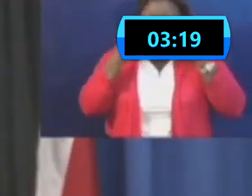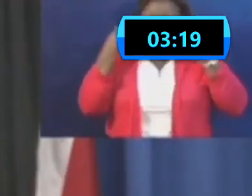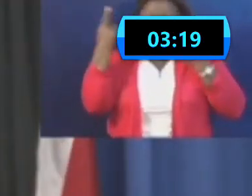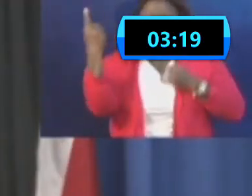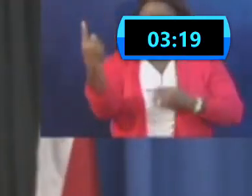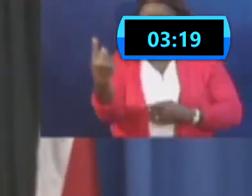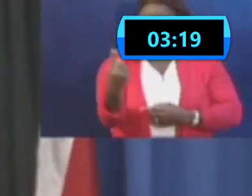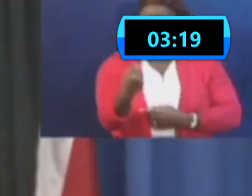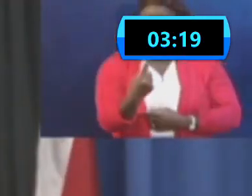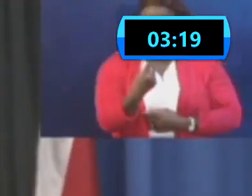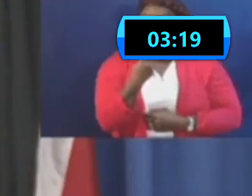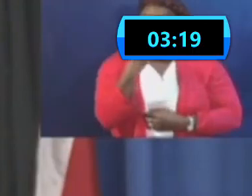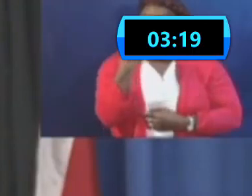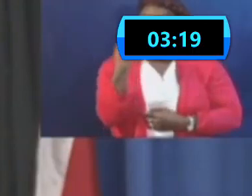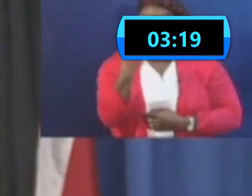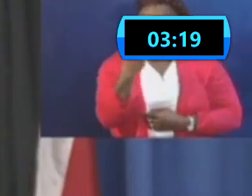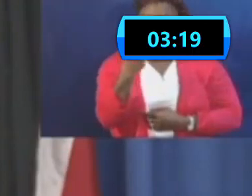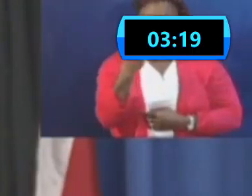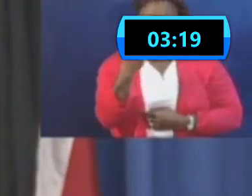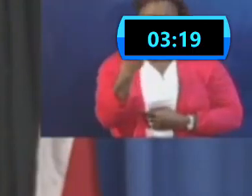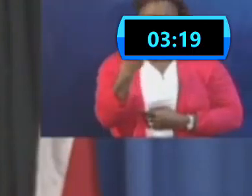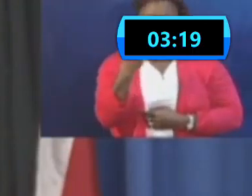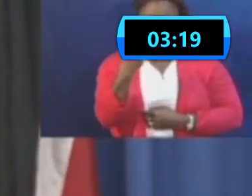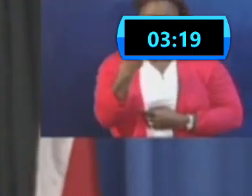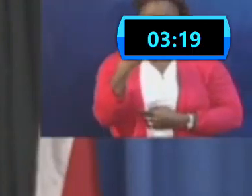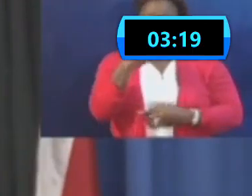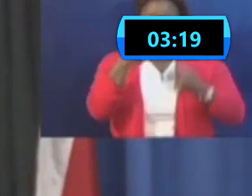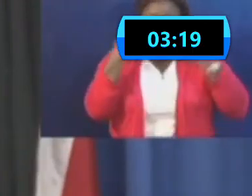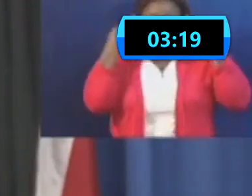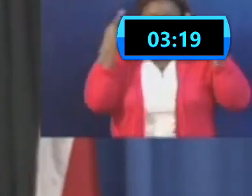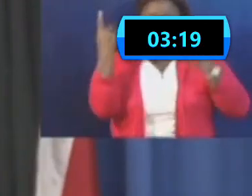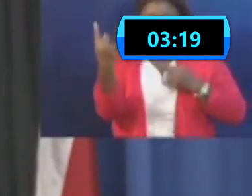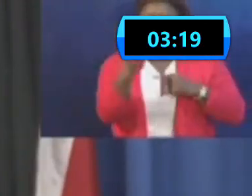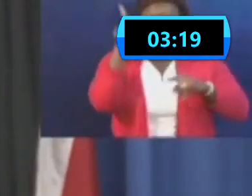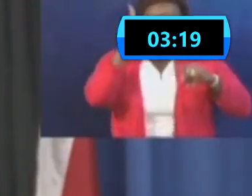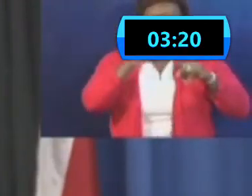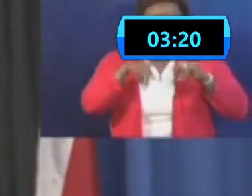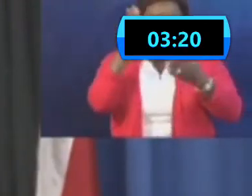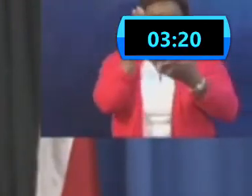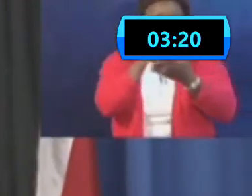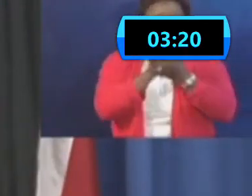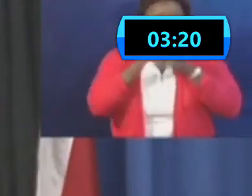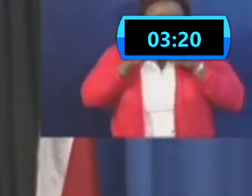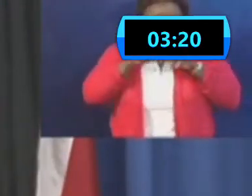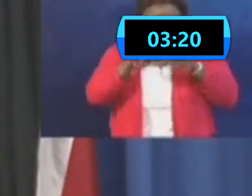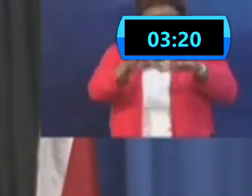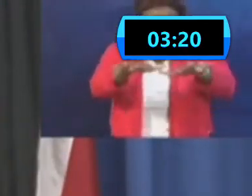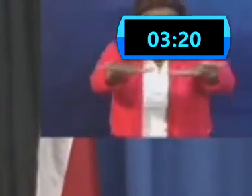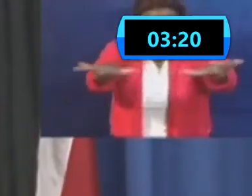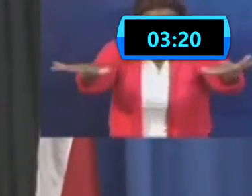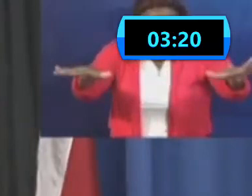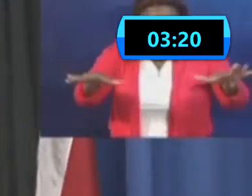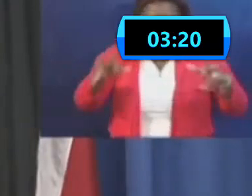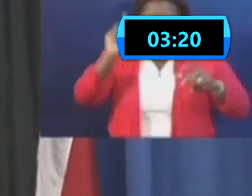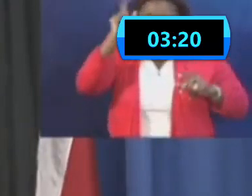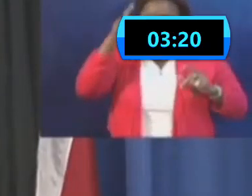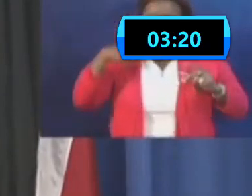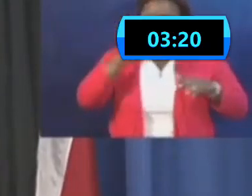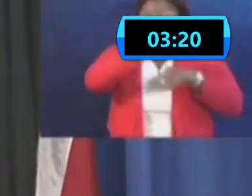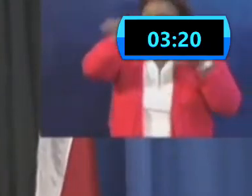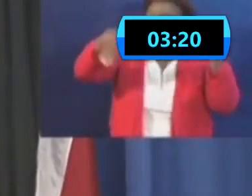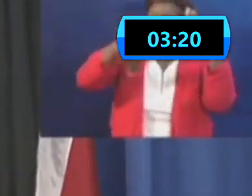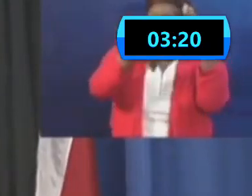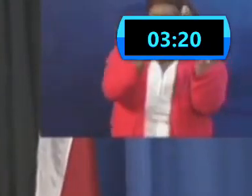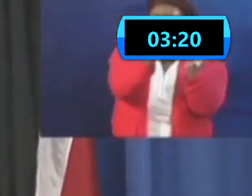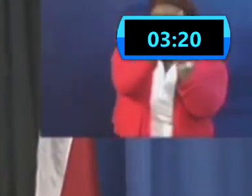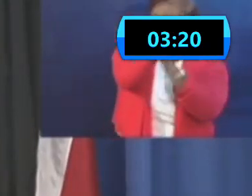health intervention. So mask by itself cannot stop the spread of any virus. You have to have all the public health measures that we